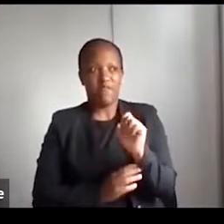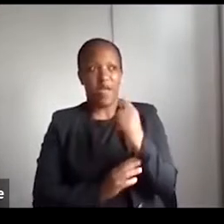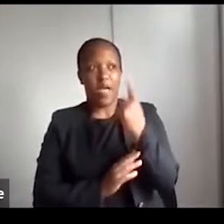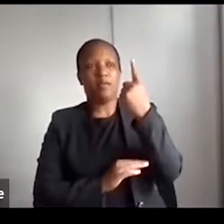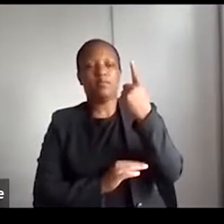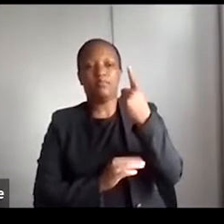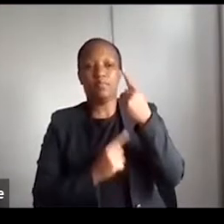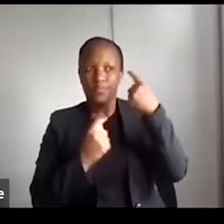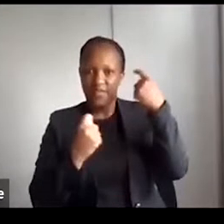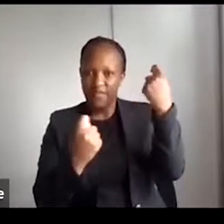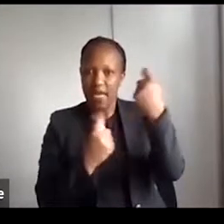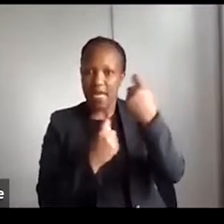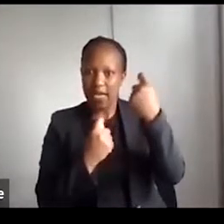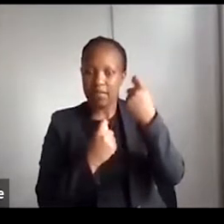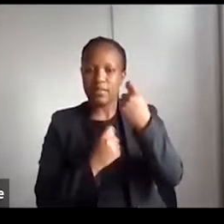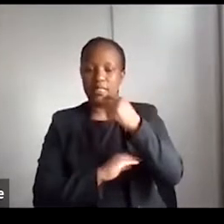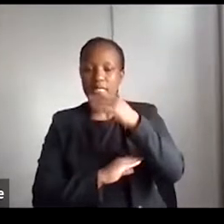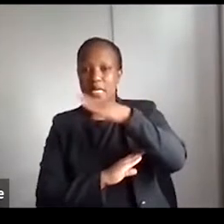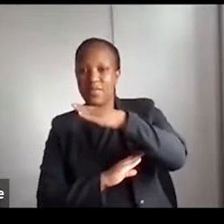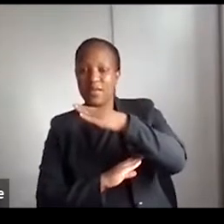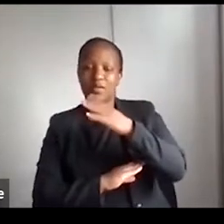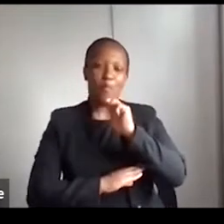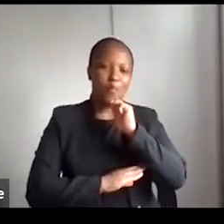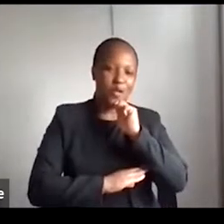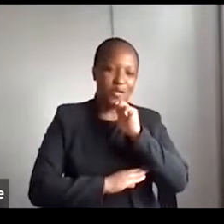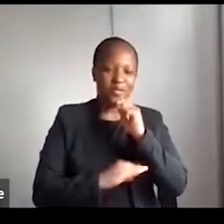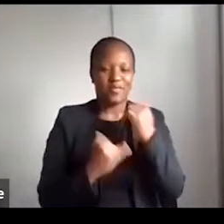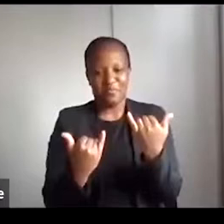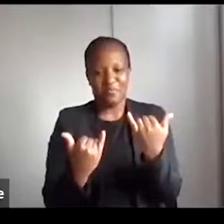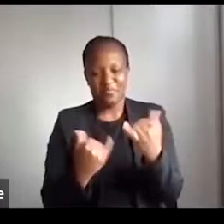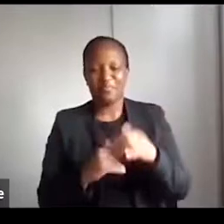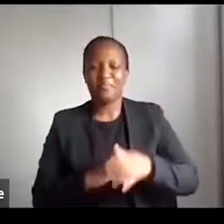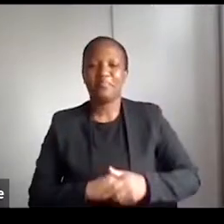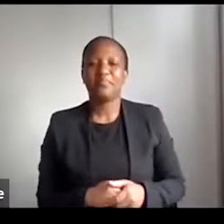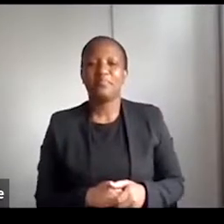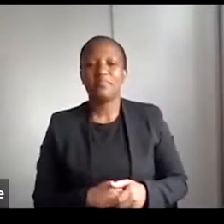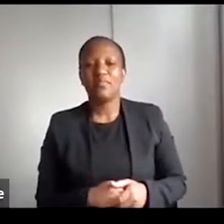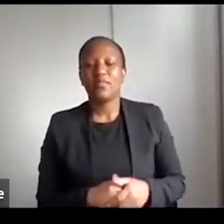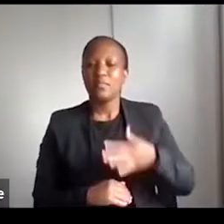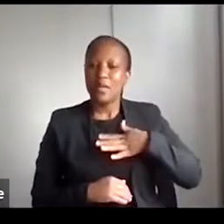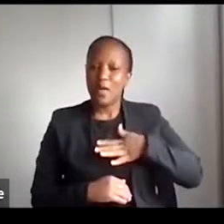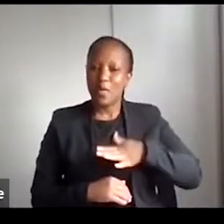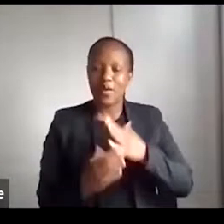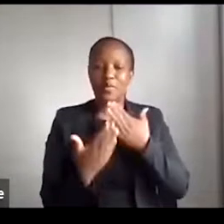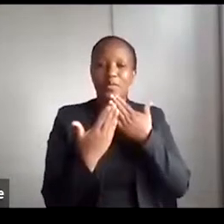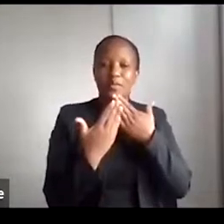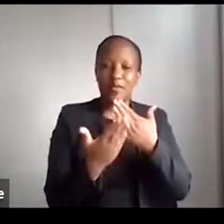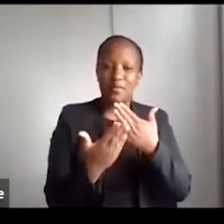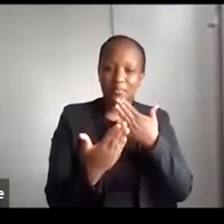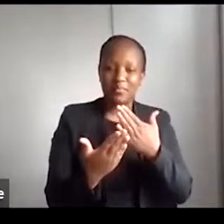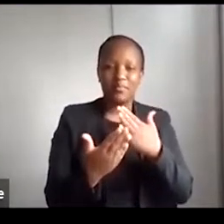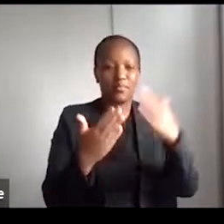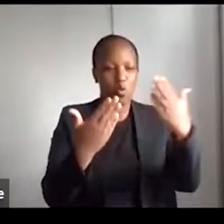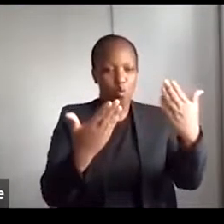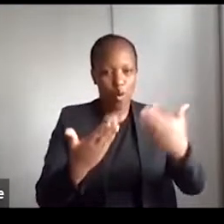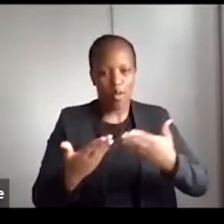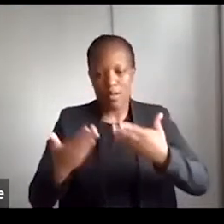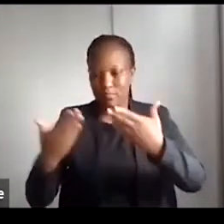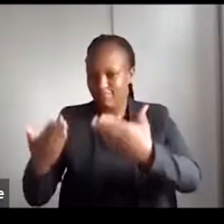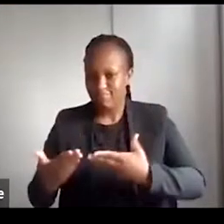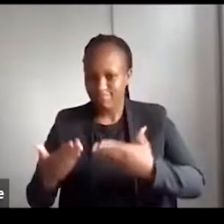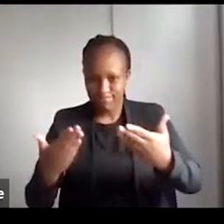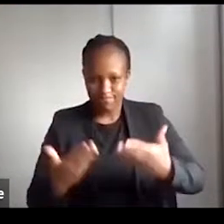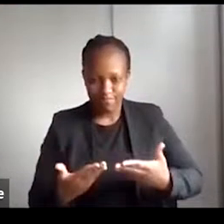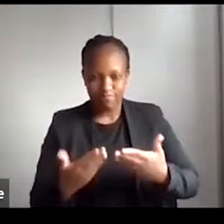this evening and this morning. So once again, just thanks and welcome to all the participants. I'm really